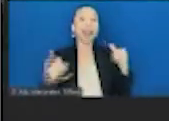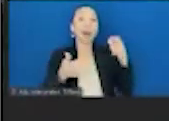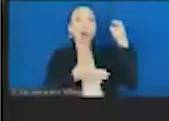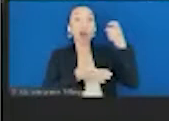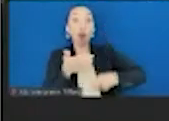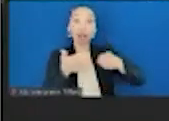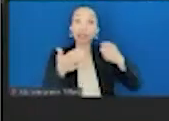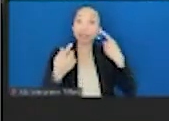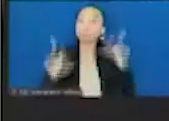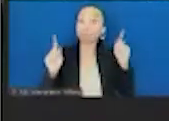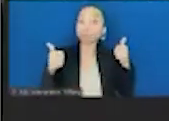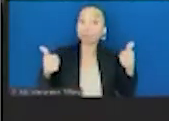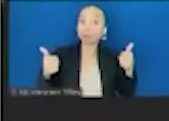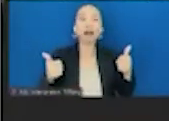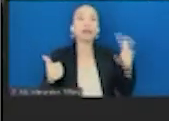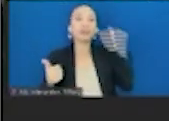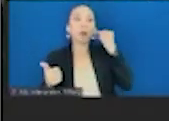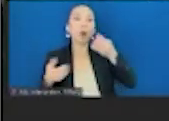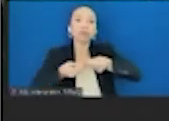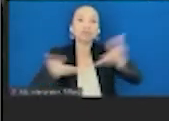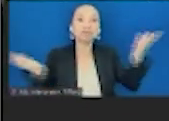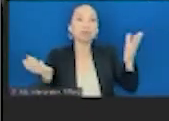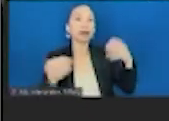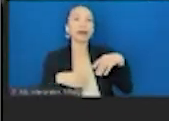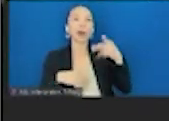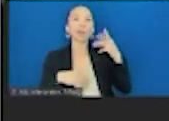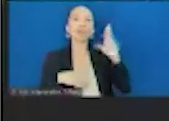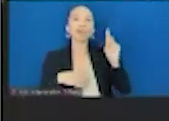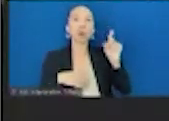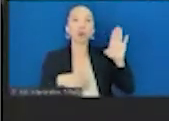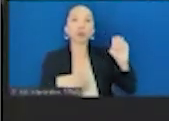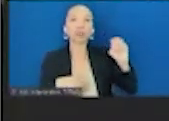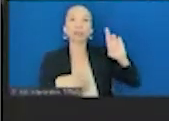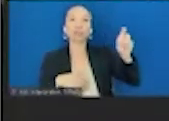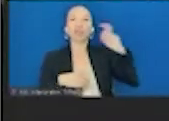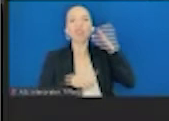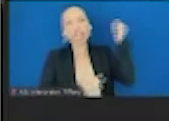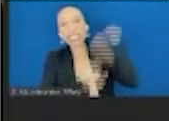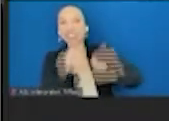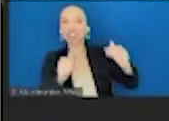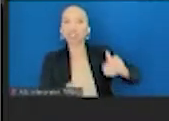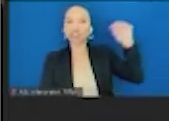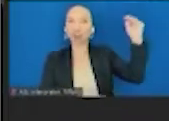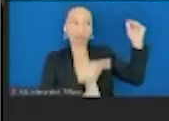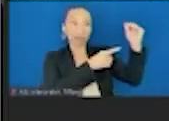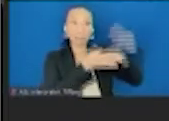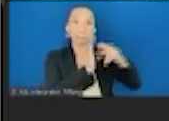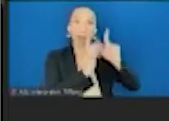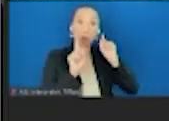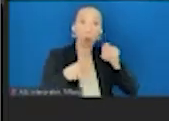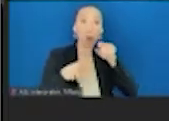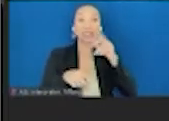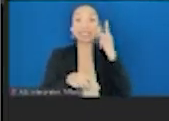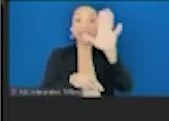produce prescriptions to every single person, every single adult in Medicare and Medicaid. What if every single adult could go to their doctor and if they wanted it,